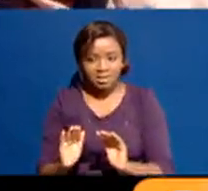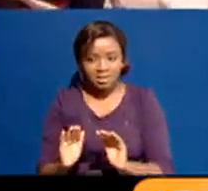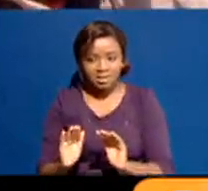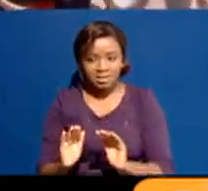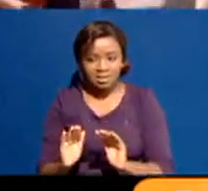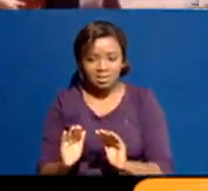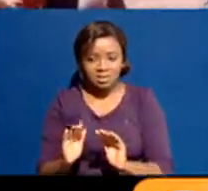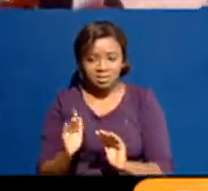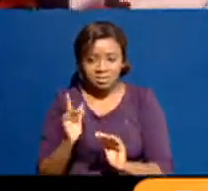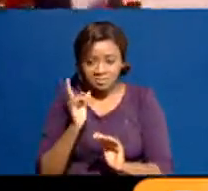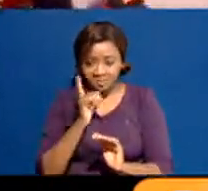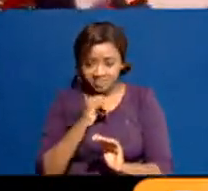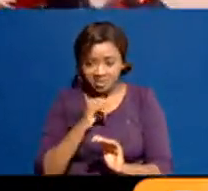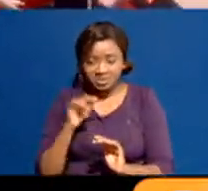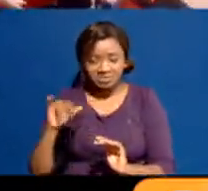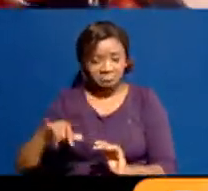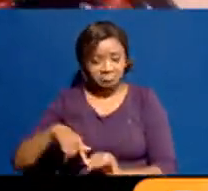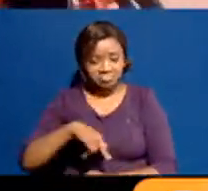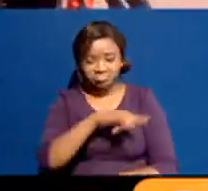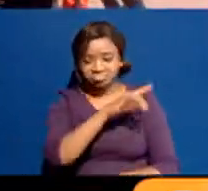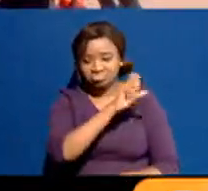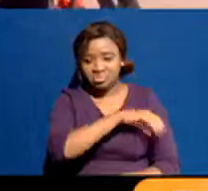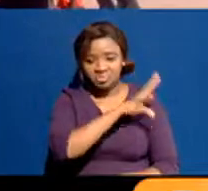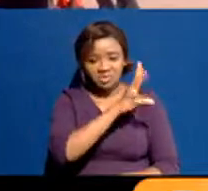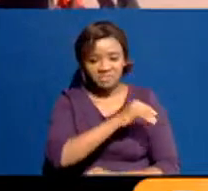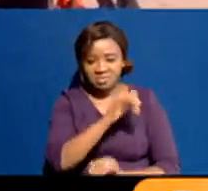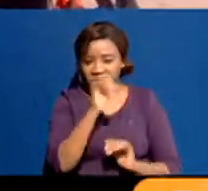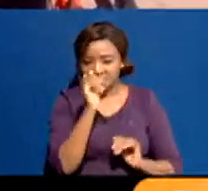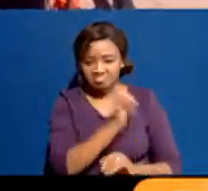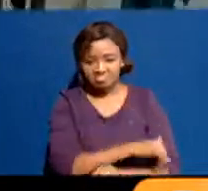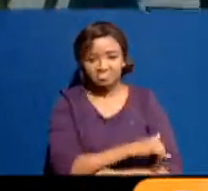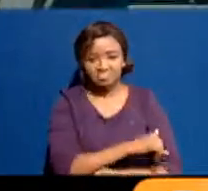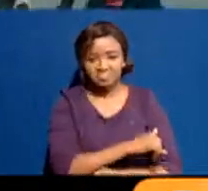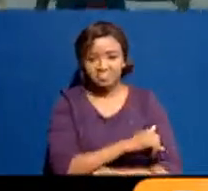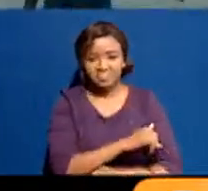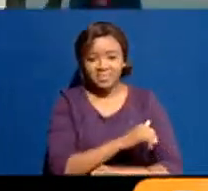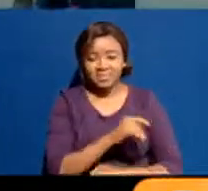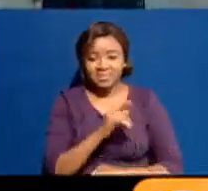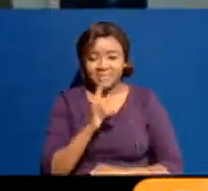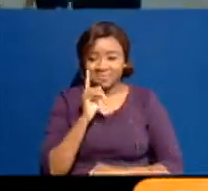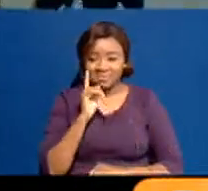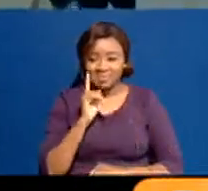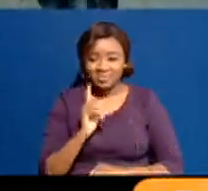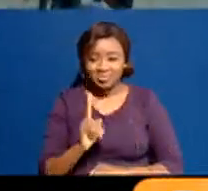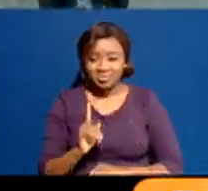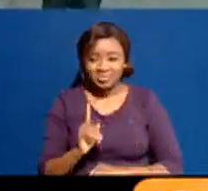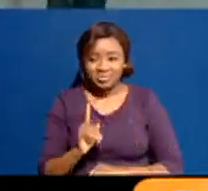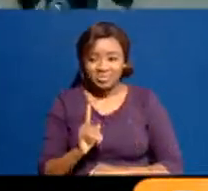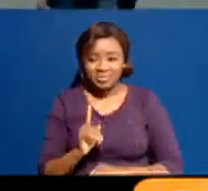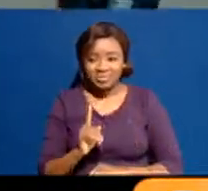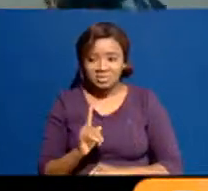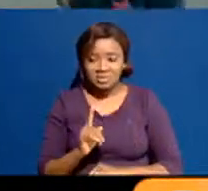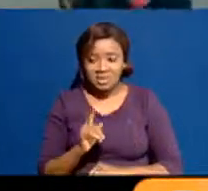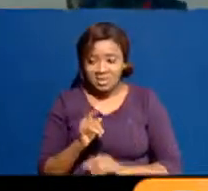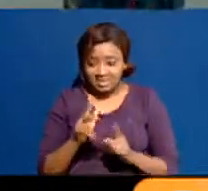because of this nonsense of organizing militias. Yes, and it is coming